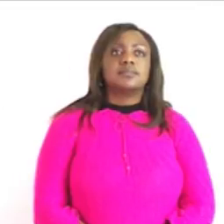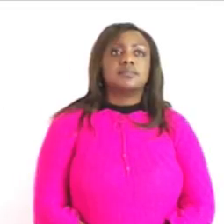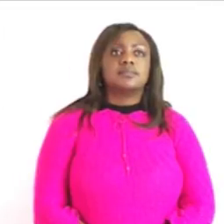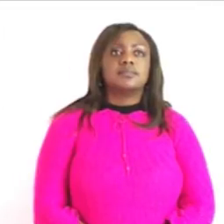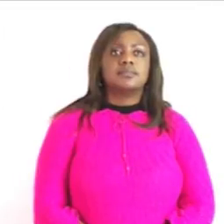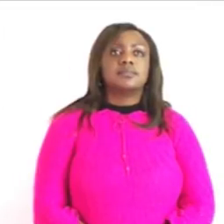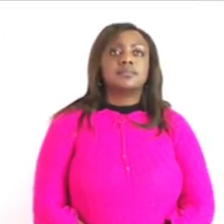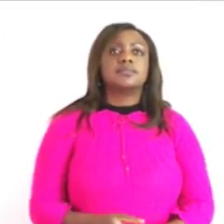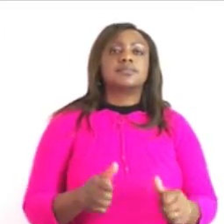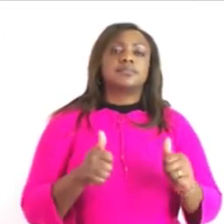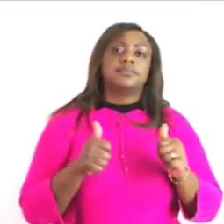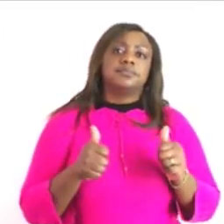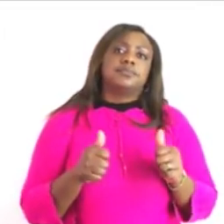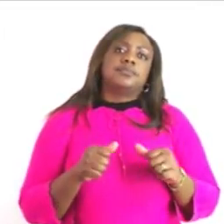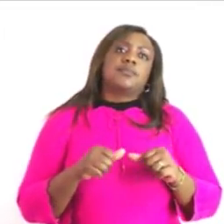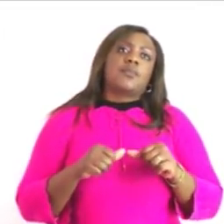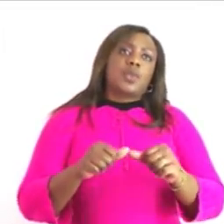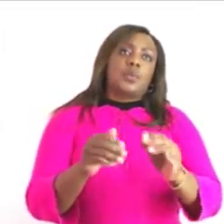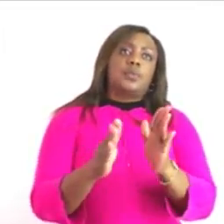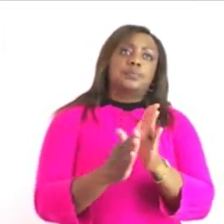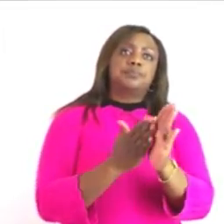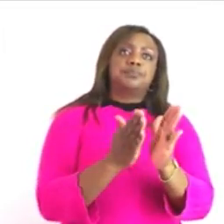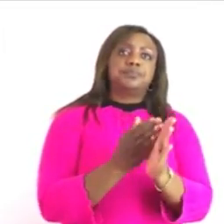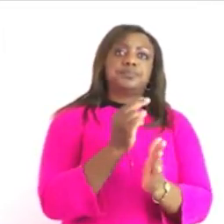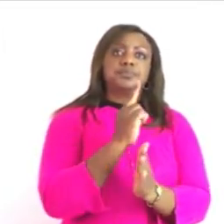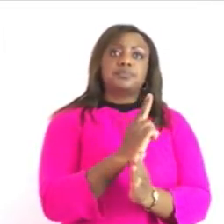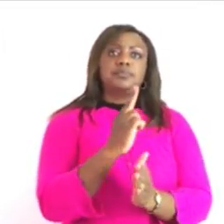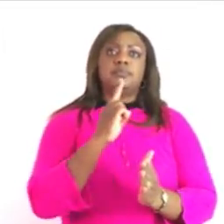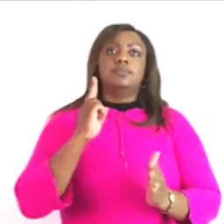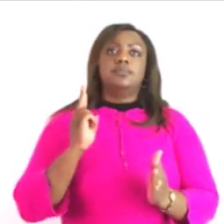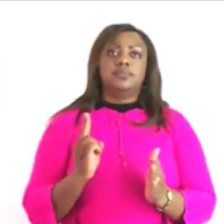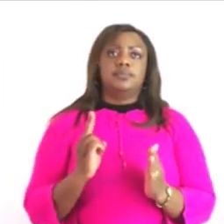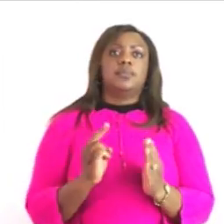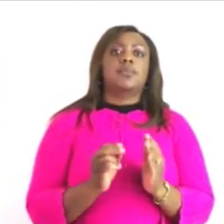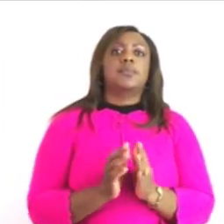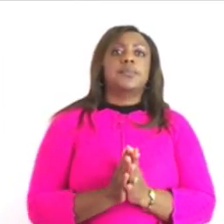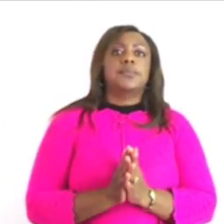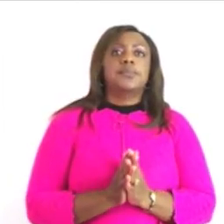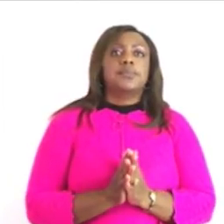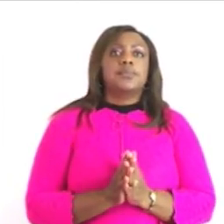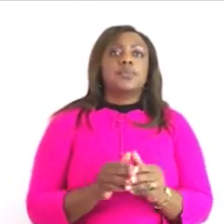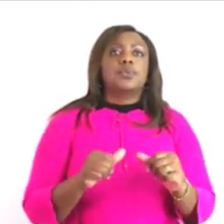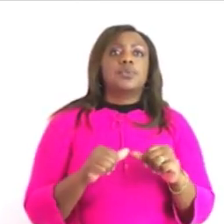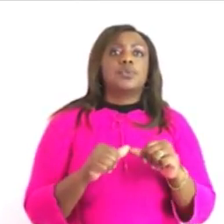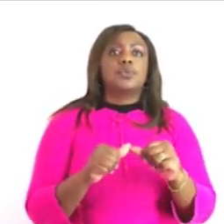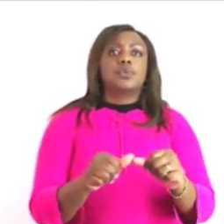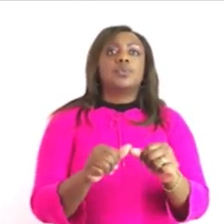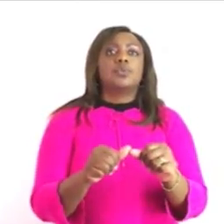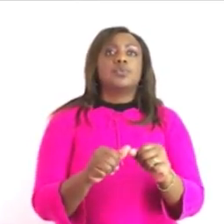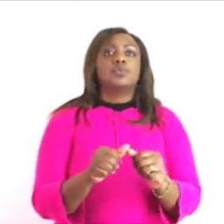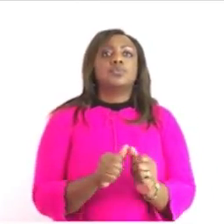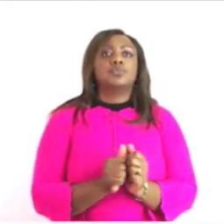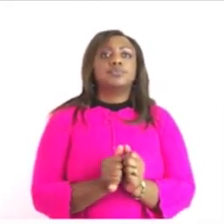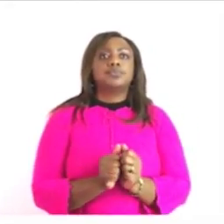okay let us go to page 22 on our booklet where we have to start uh